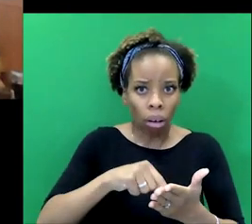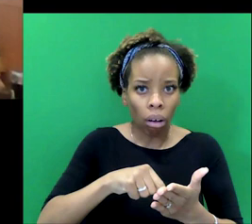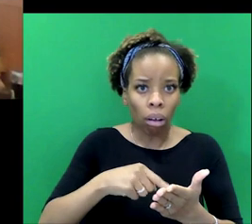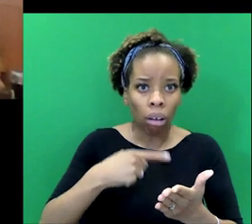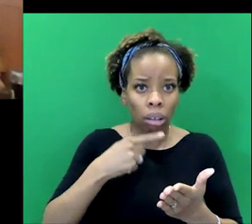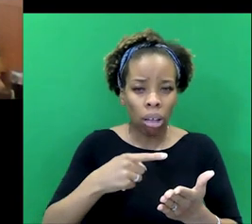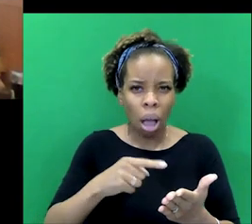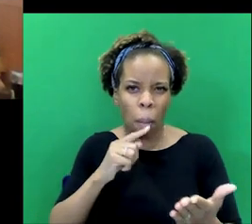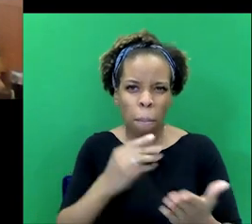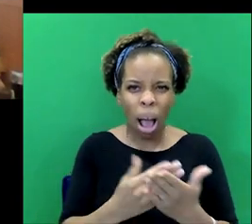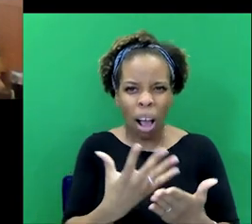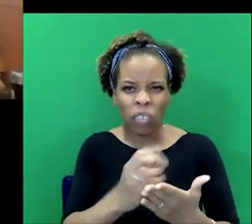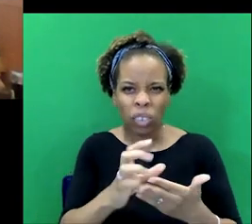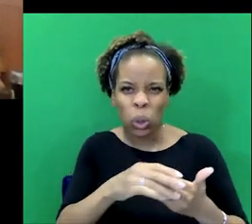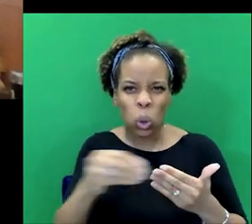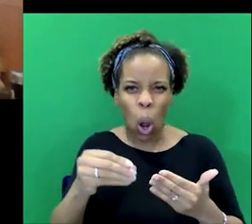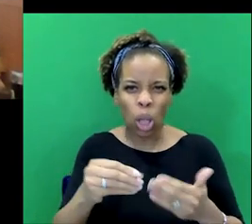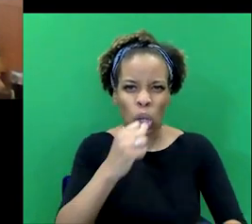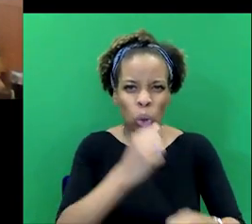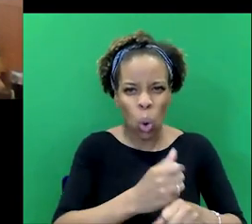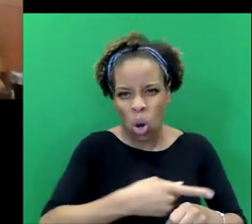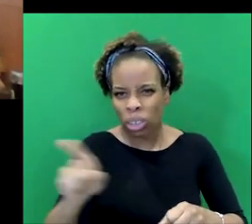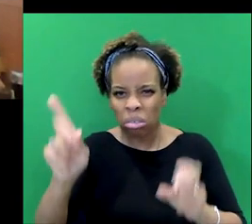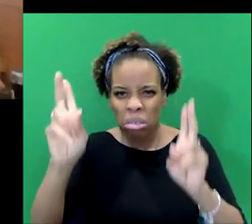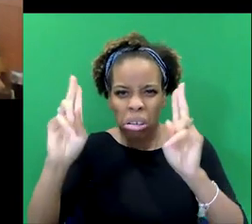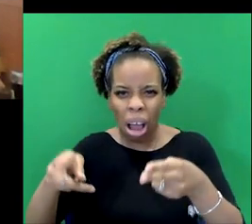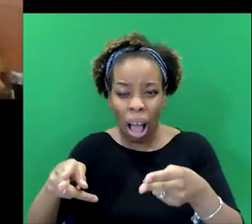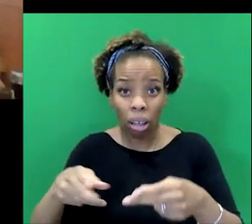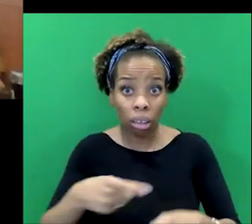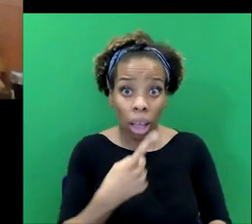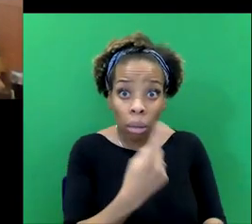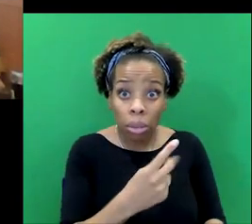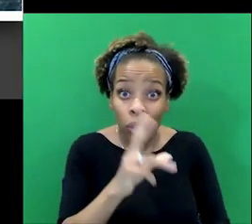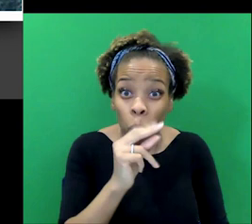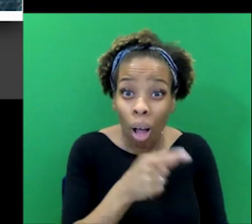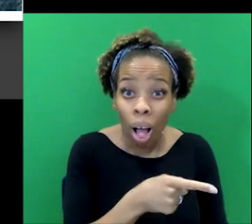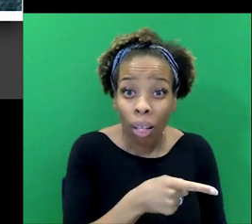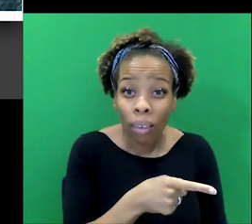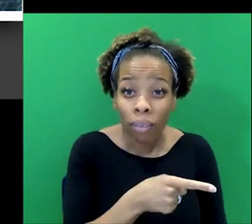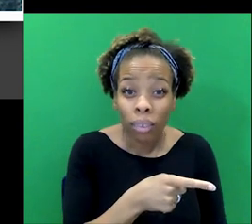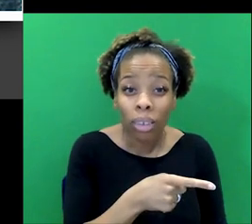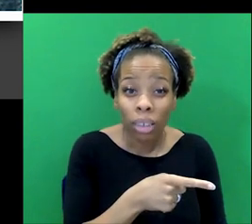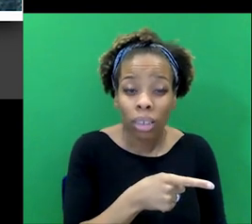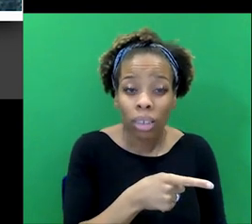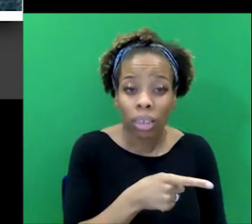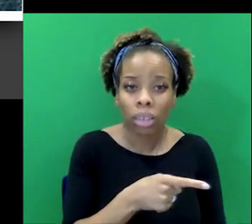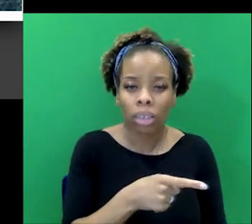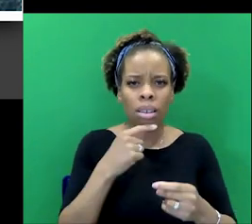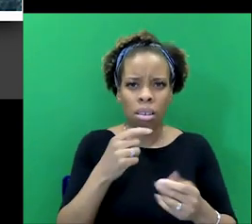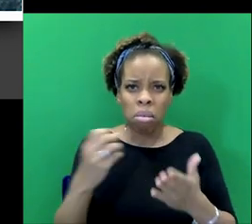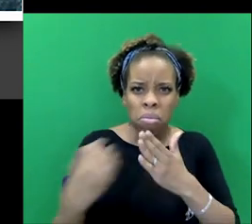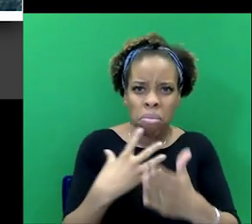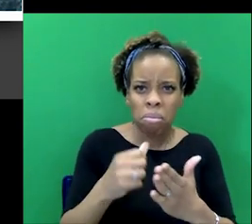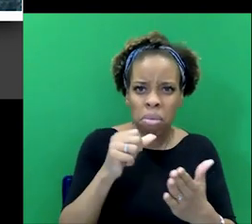bet $50 that I'm going to send George to his grave. He's just a 12 year old boy. And it's, and it's sketches, lewd,